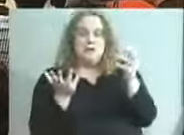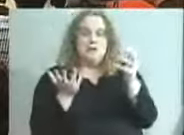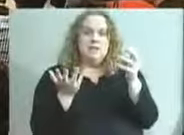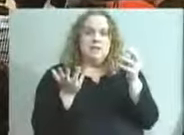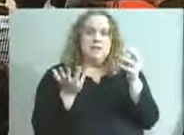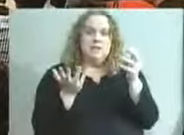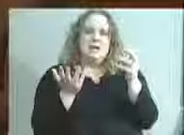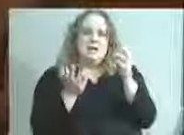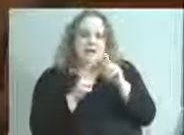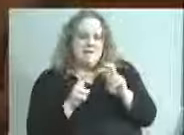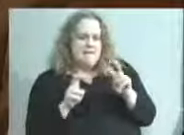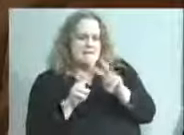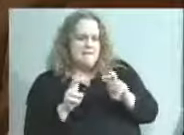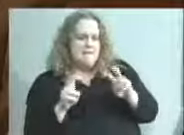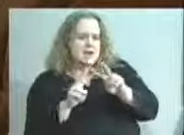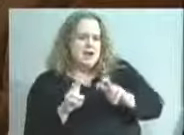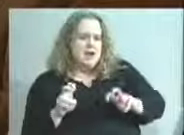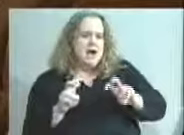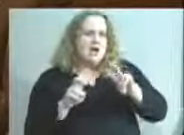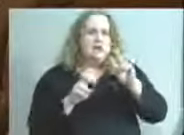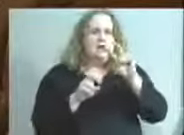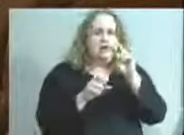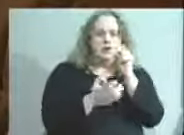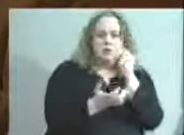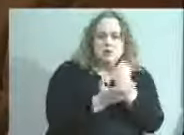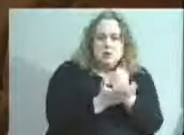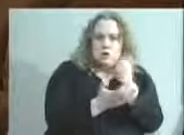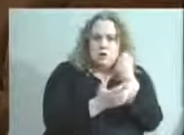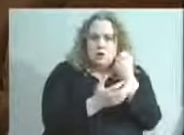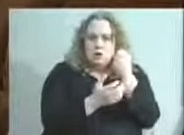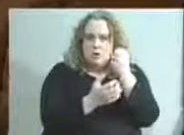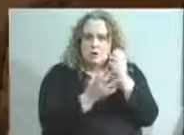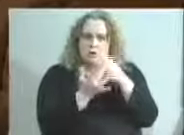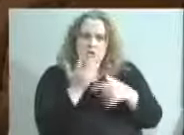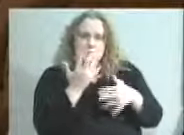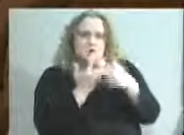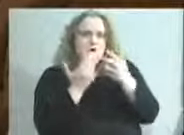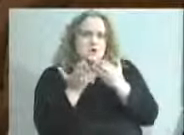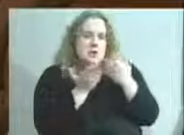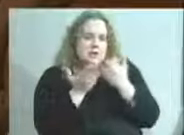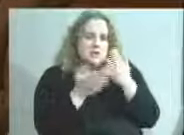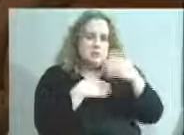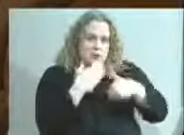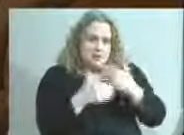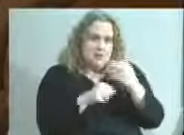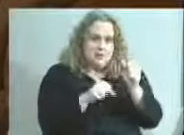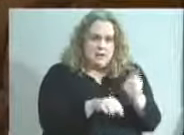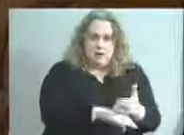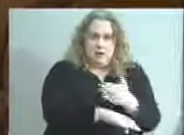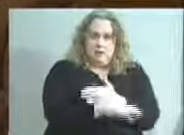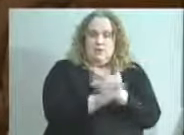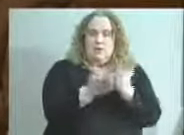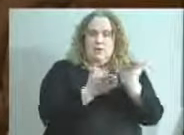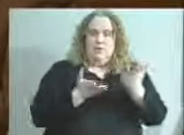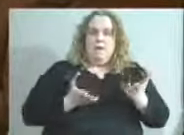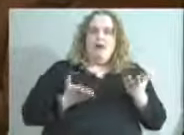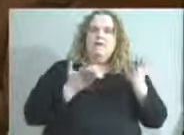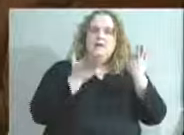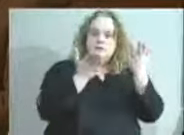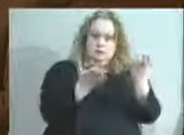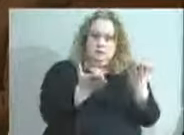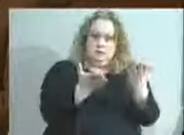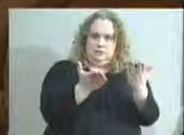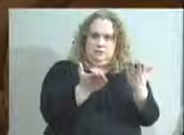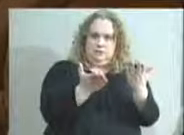social services processes and redesigned those, they were able to increase the services offered basically at the same amount of